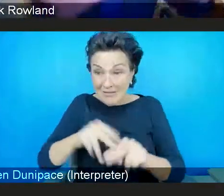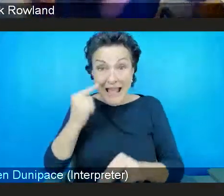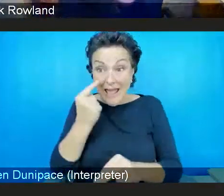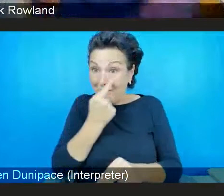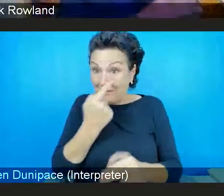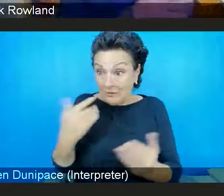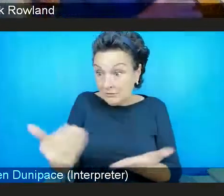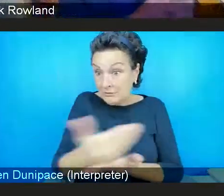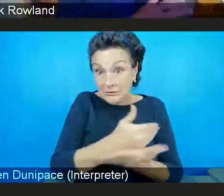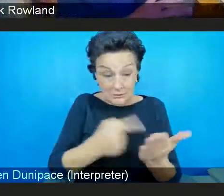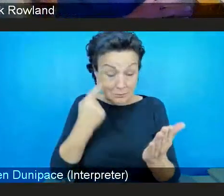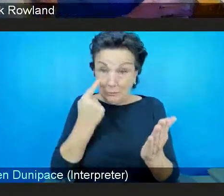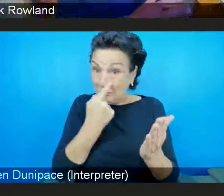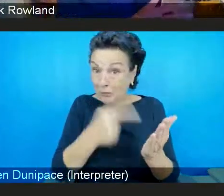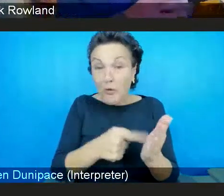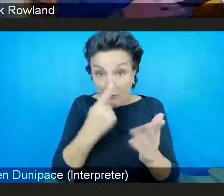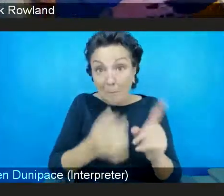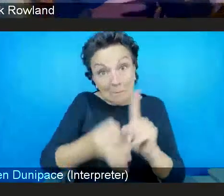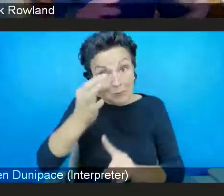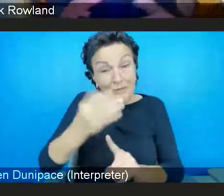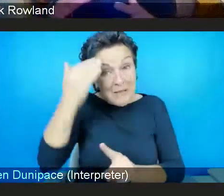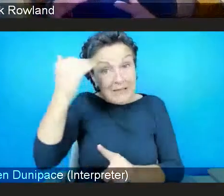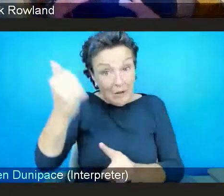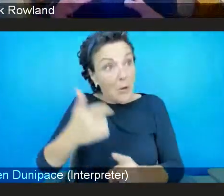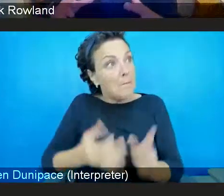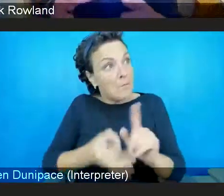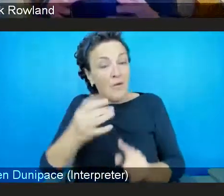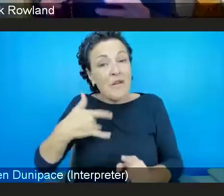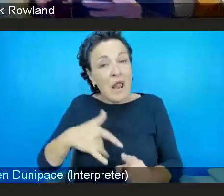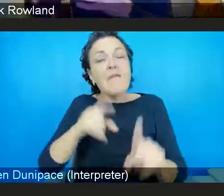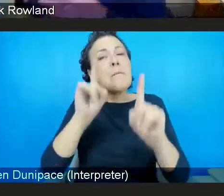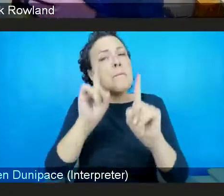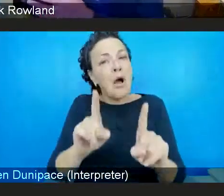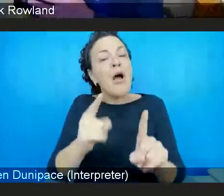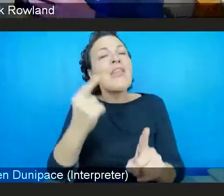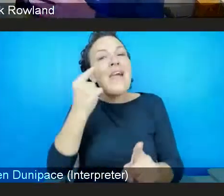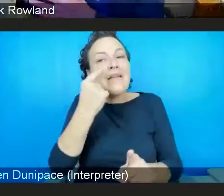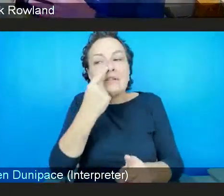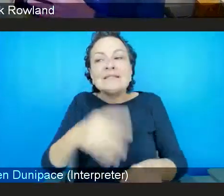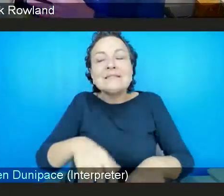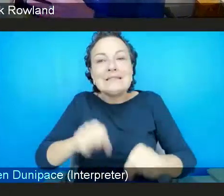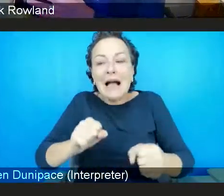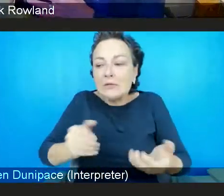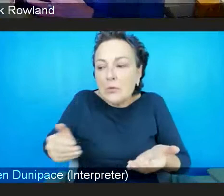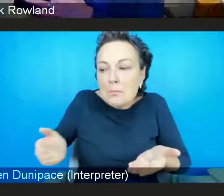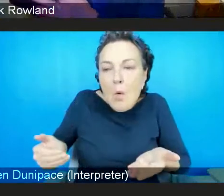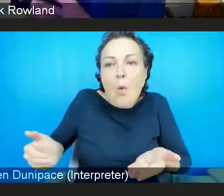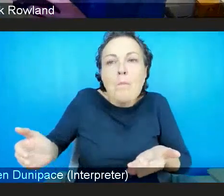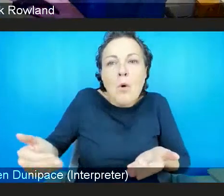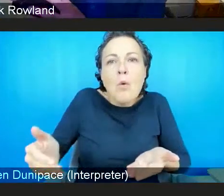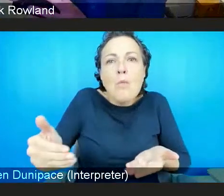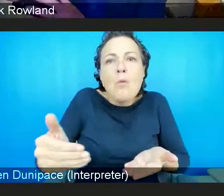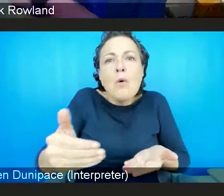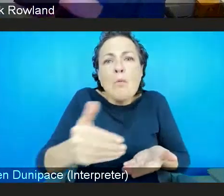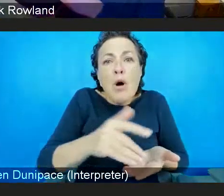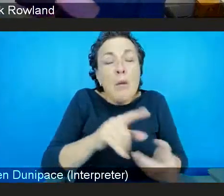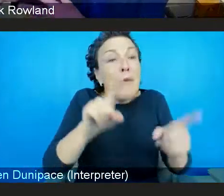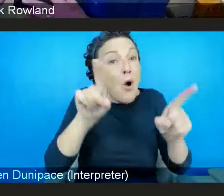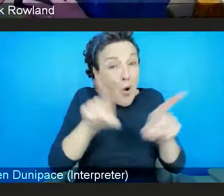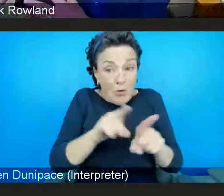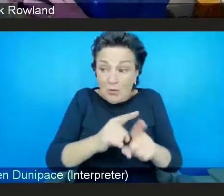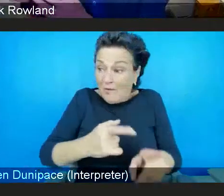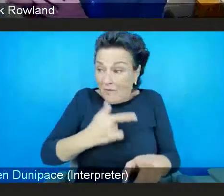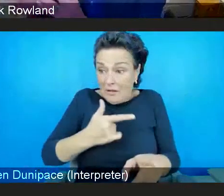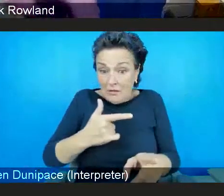difficult, as I mentioned, how difficult it is. But the evidence is building and the policy opportunities are